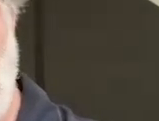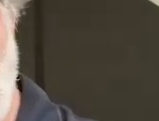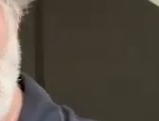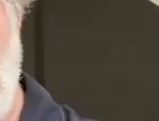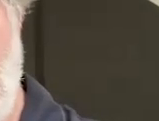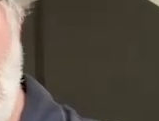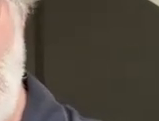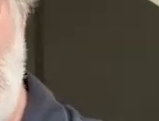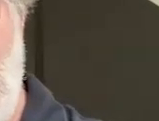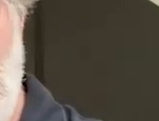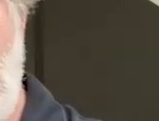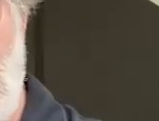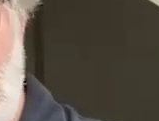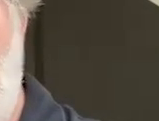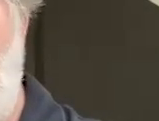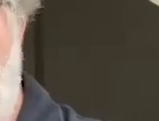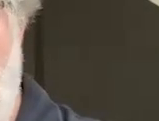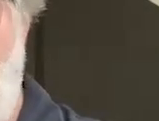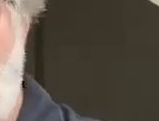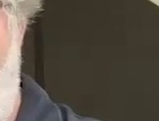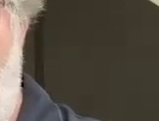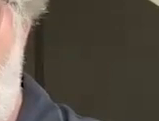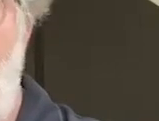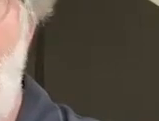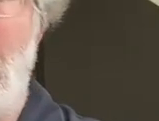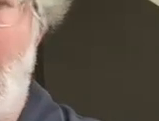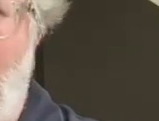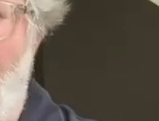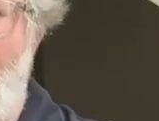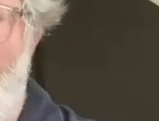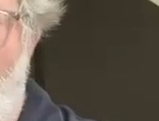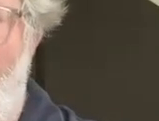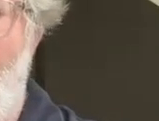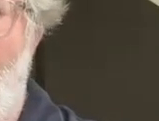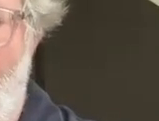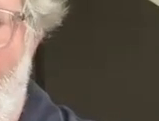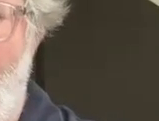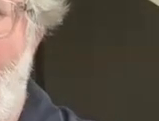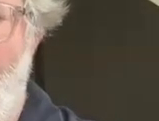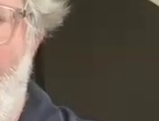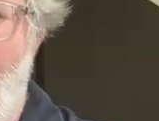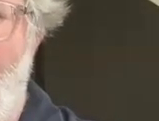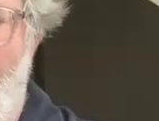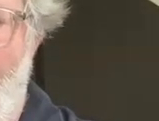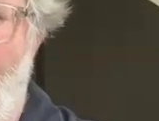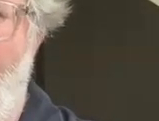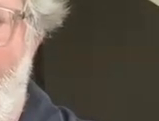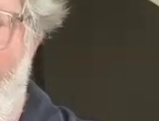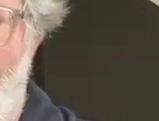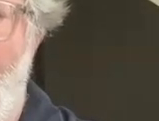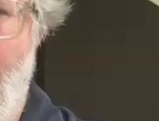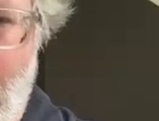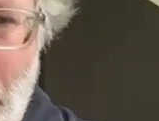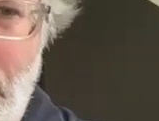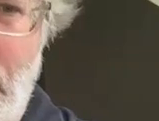communicating in a climate era so acknowledging that and bringing that forward is actually a really important way to